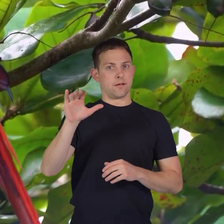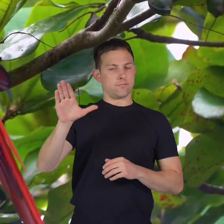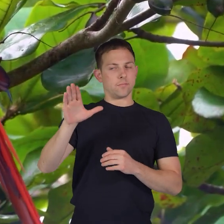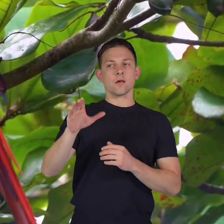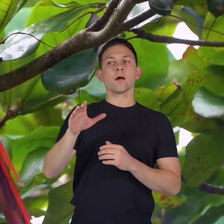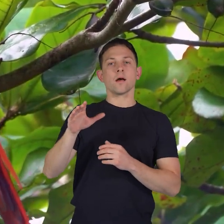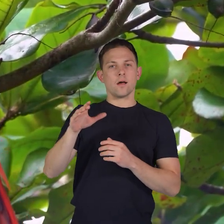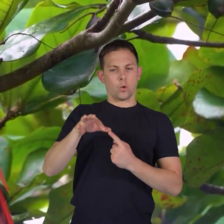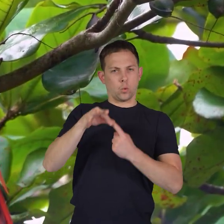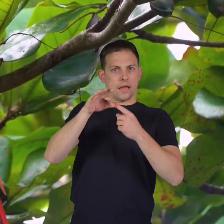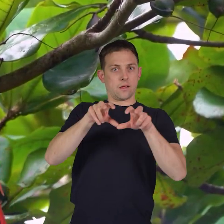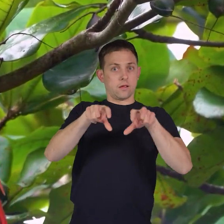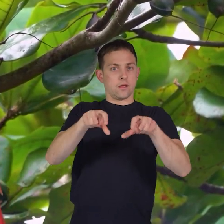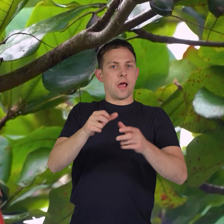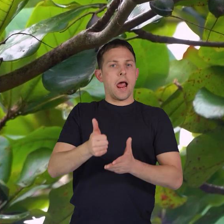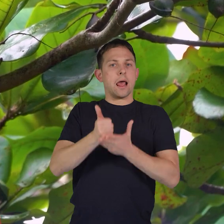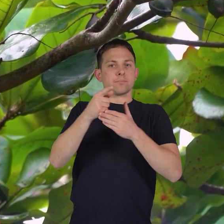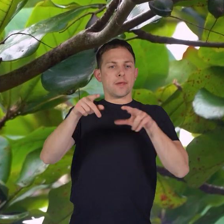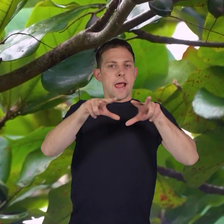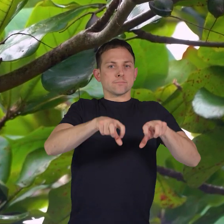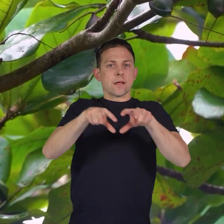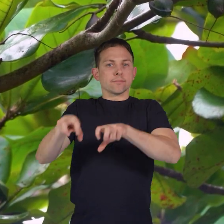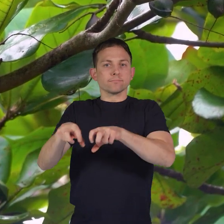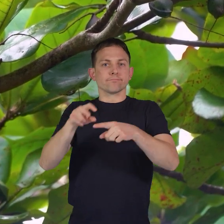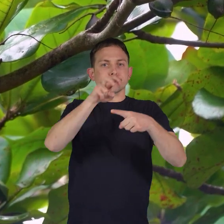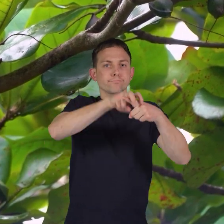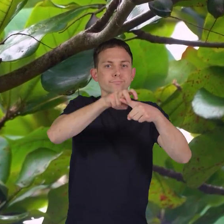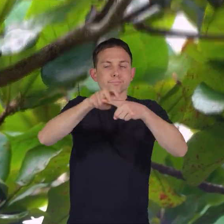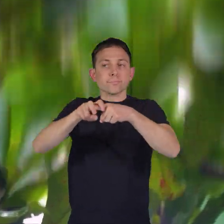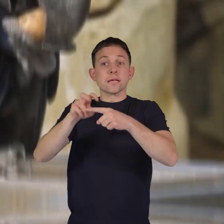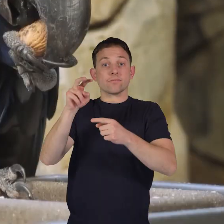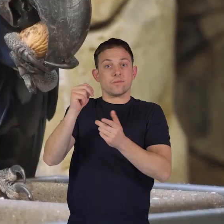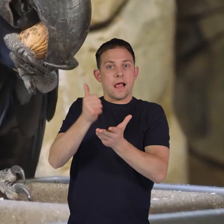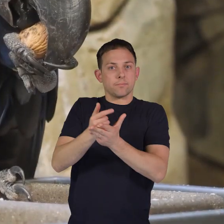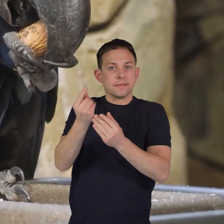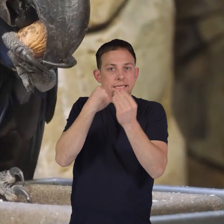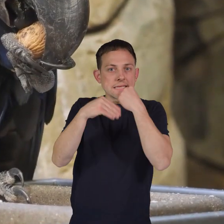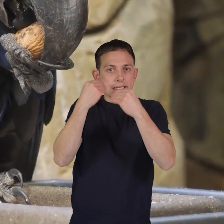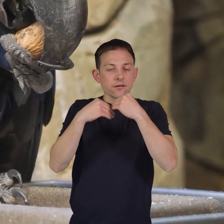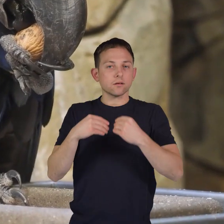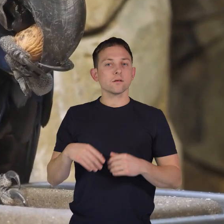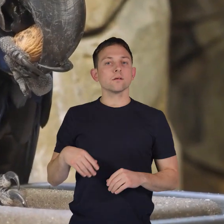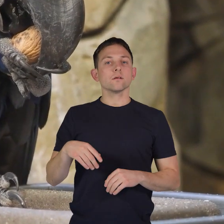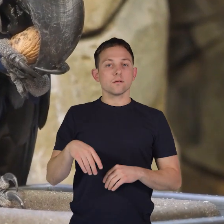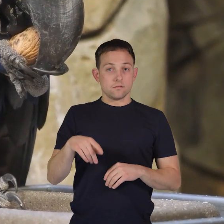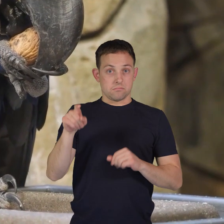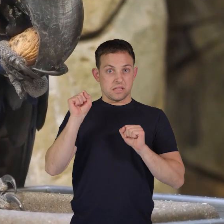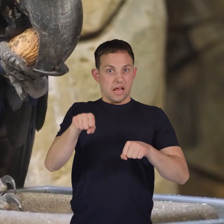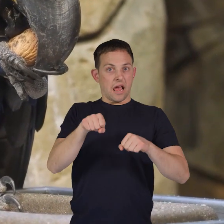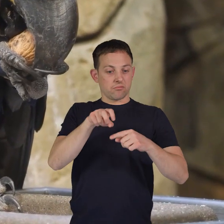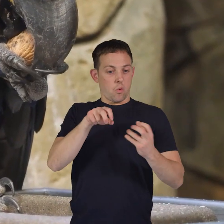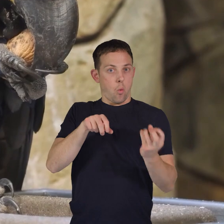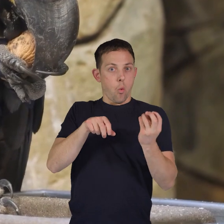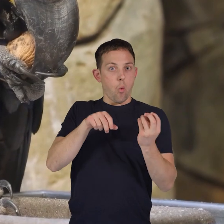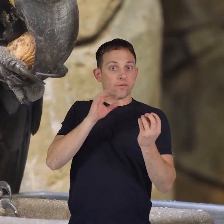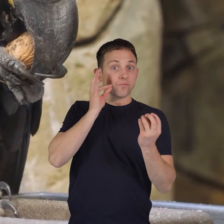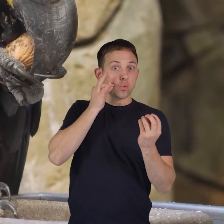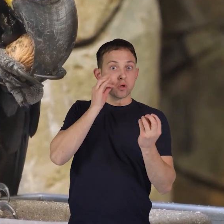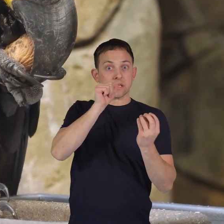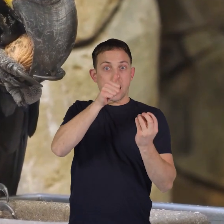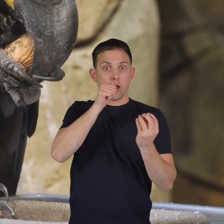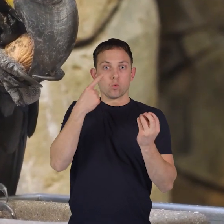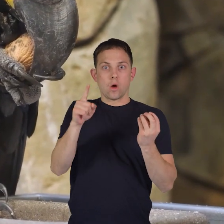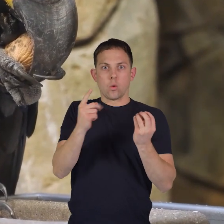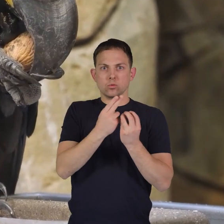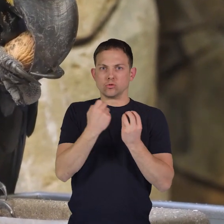allows them to grip branches, perches, and even their food. They can hold on to a piece of fruit or a nut while using their